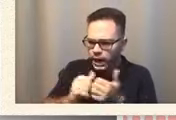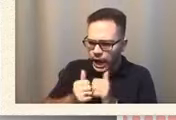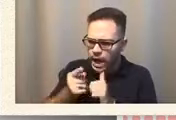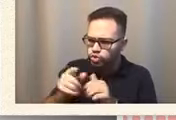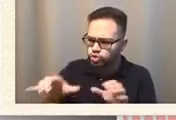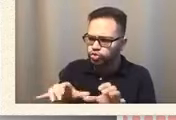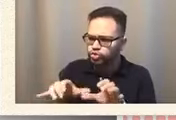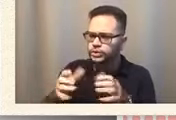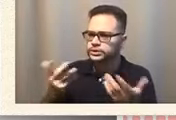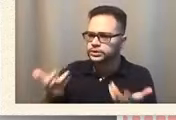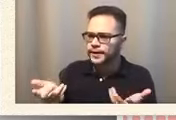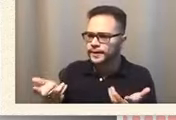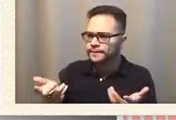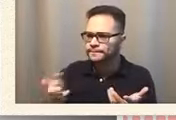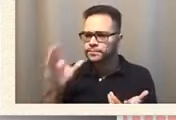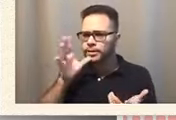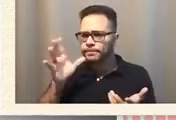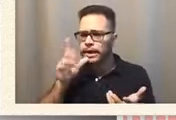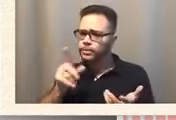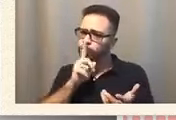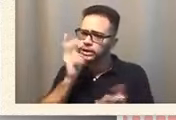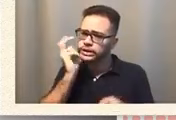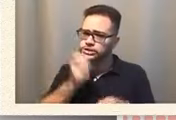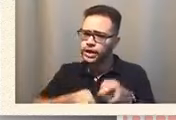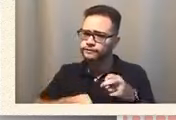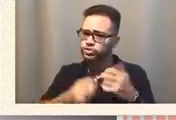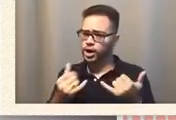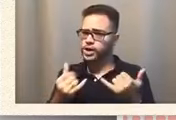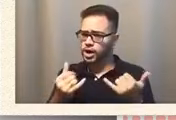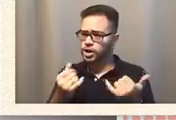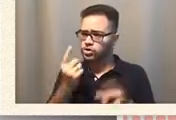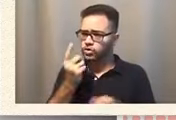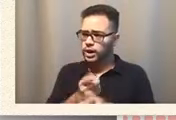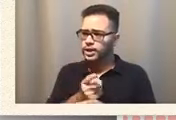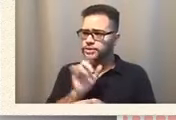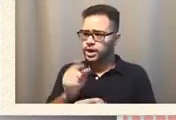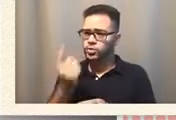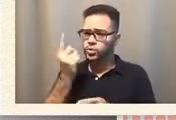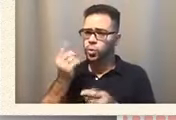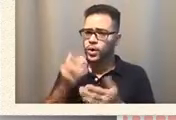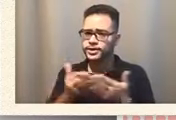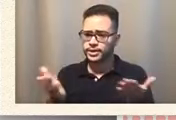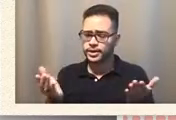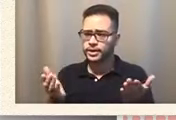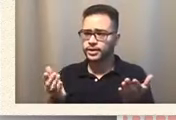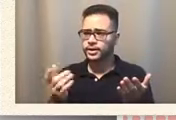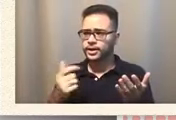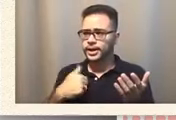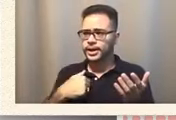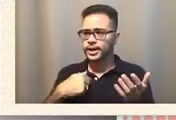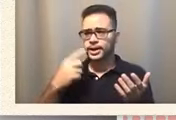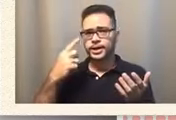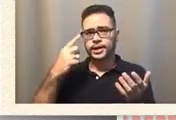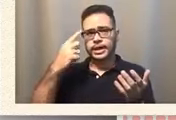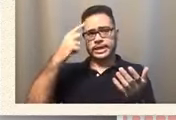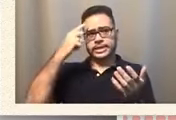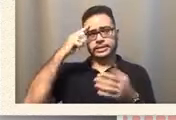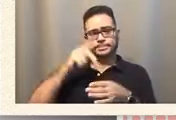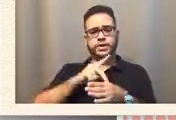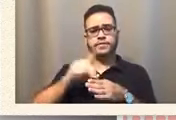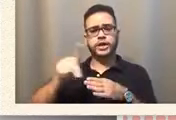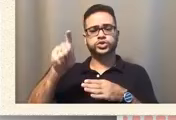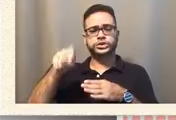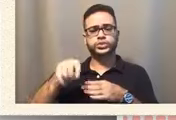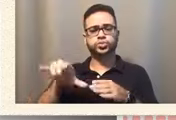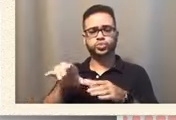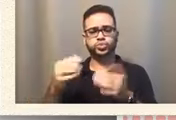Mom, it must be difficult right now. That's one of the things that I think professionals need to do right now is to